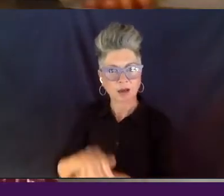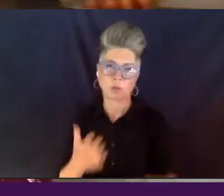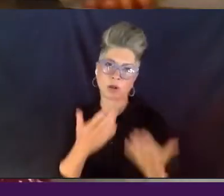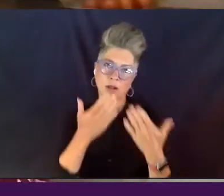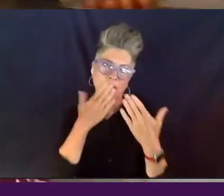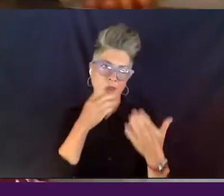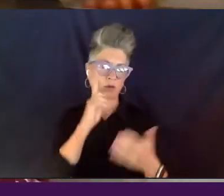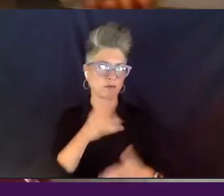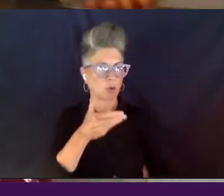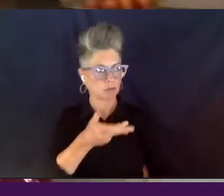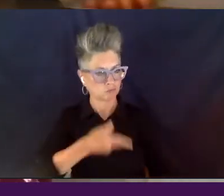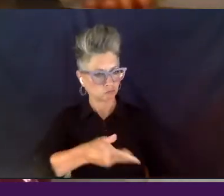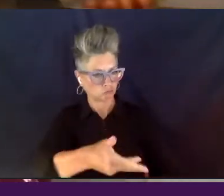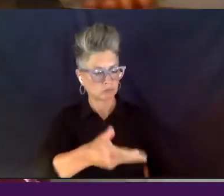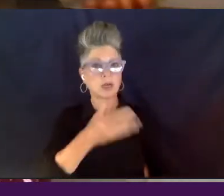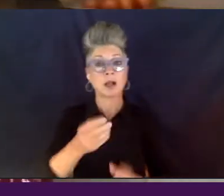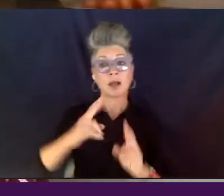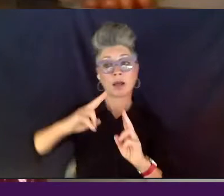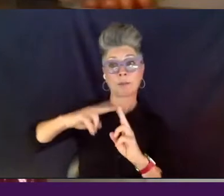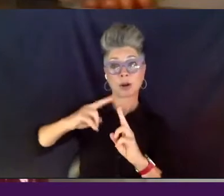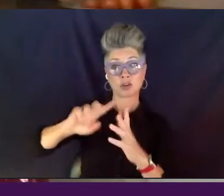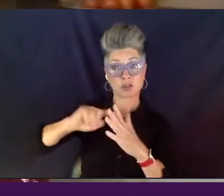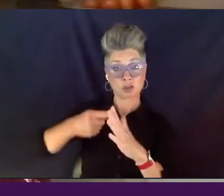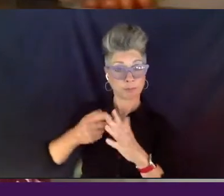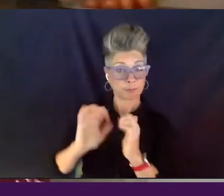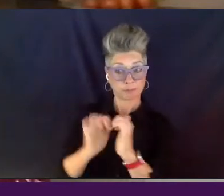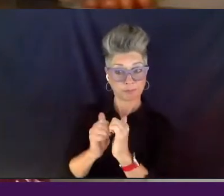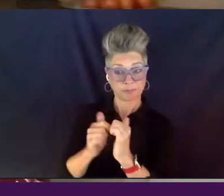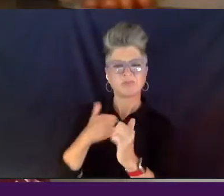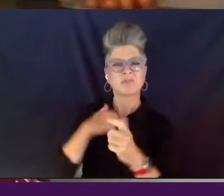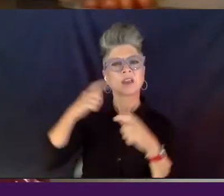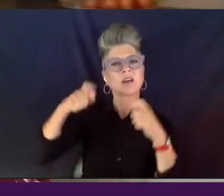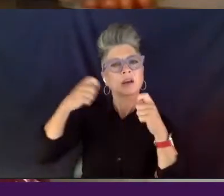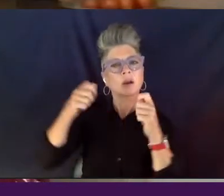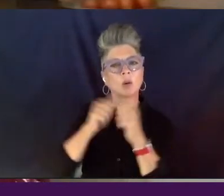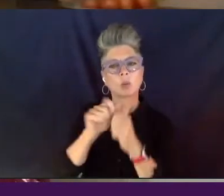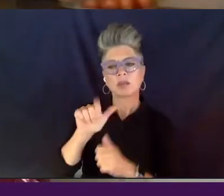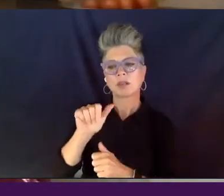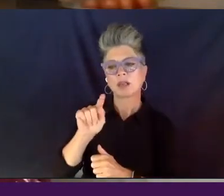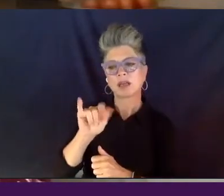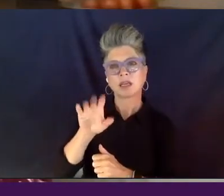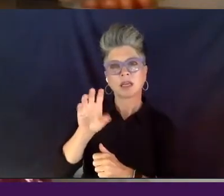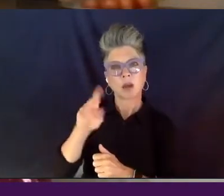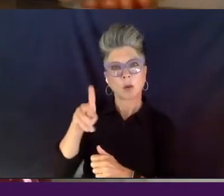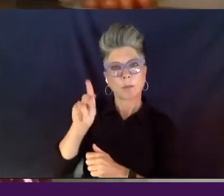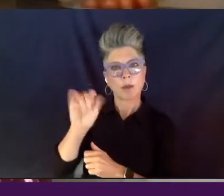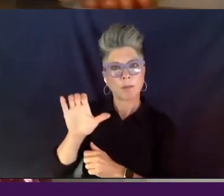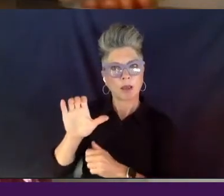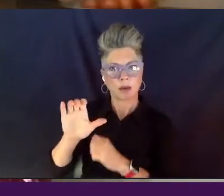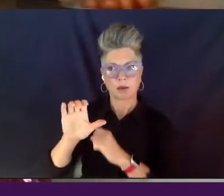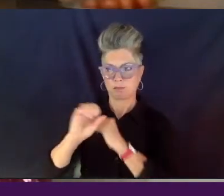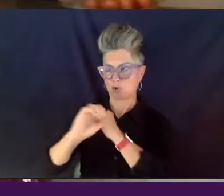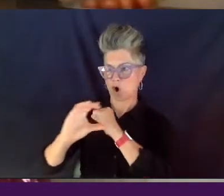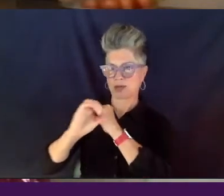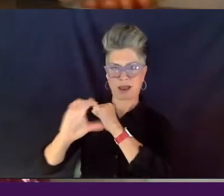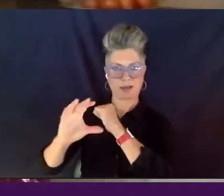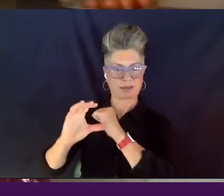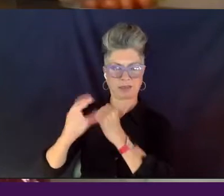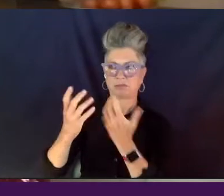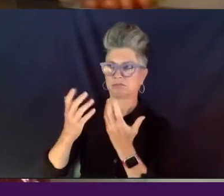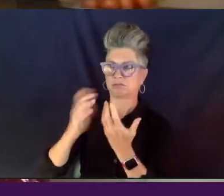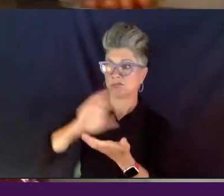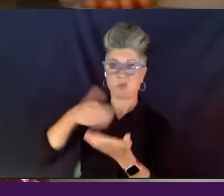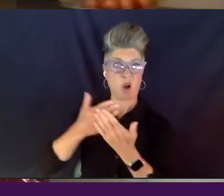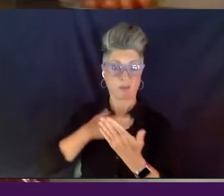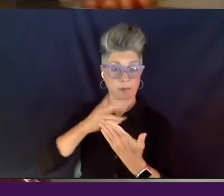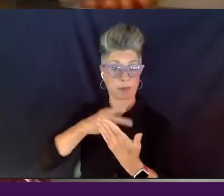the partnership started was I've actually been a filmmaker with Latino public broadcasting on my last, on actually all of my projects for the